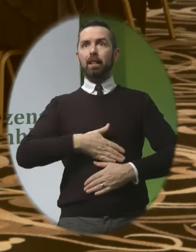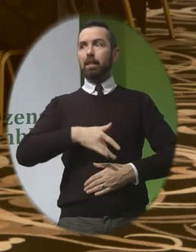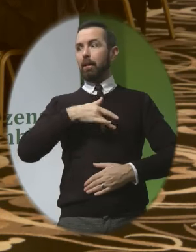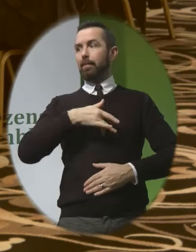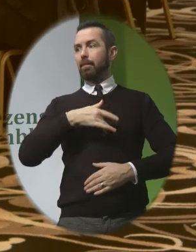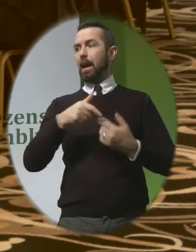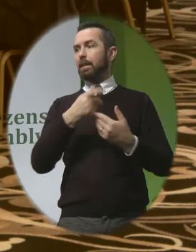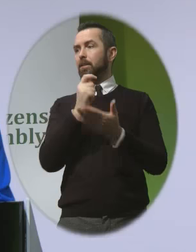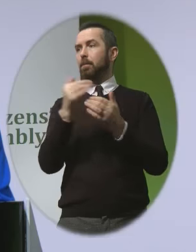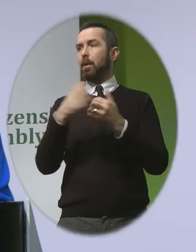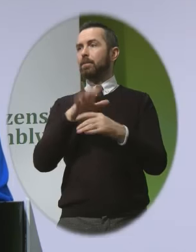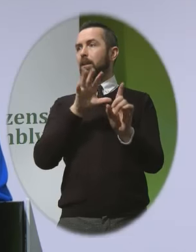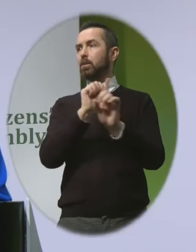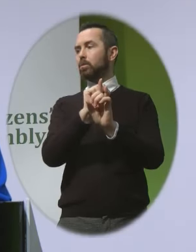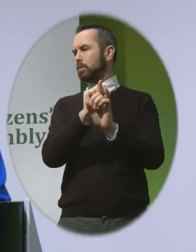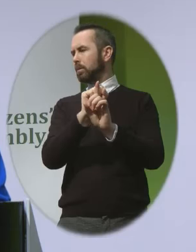wrong with the PowerPoint